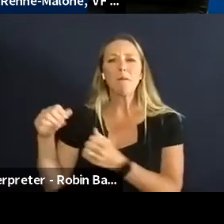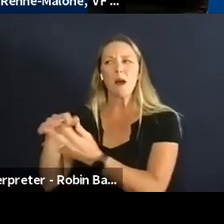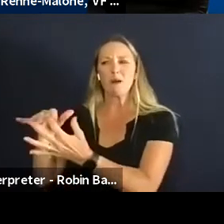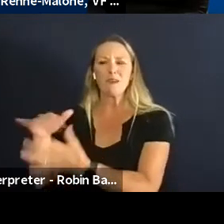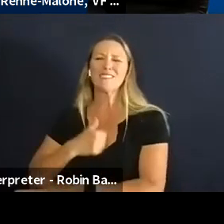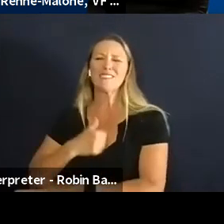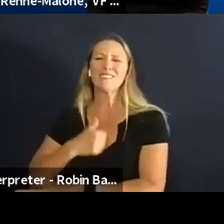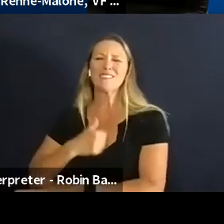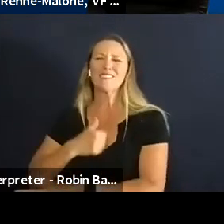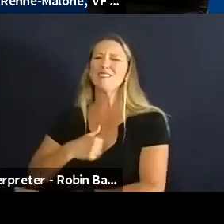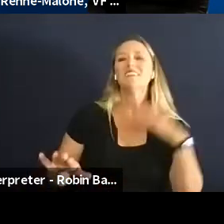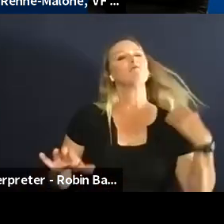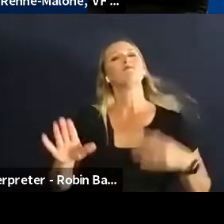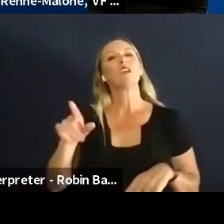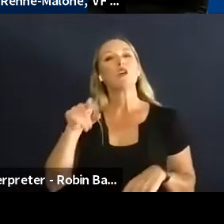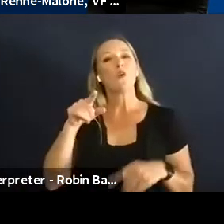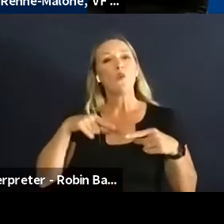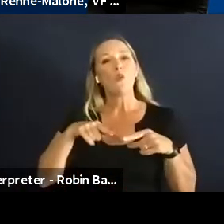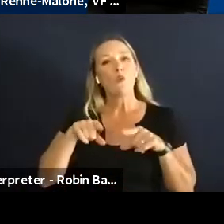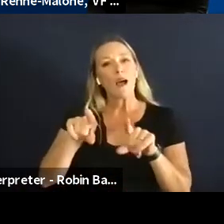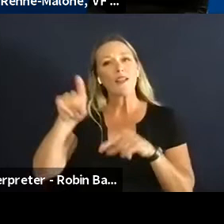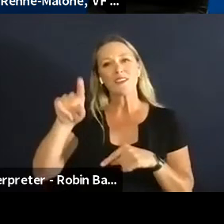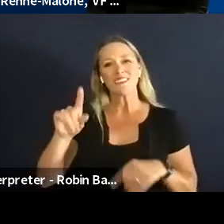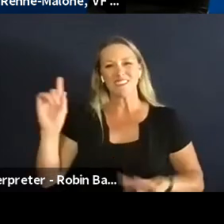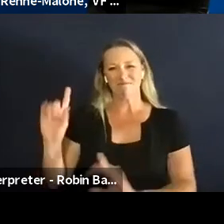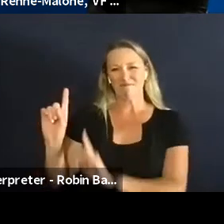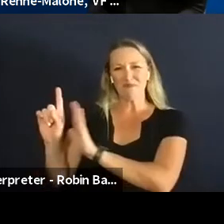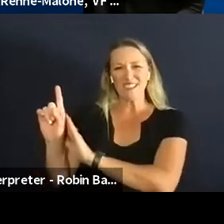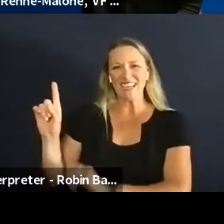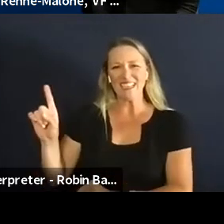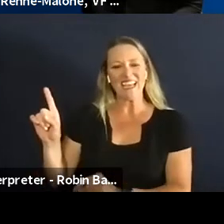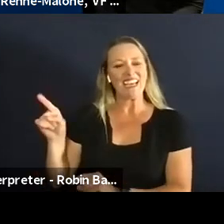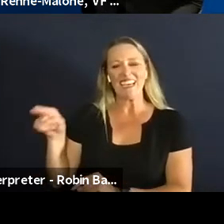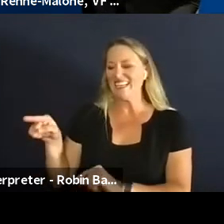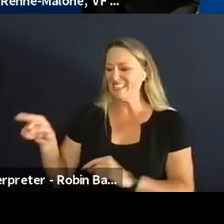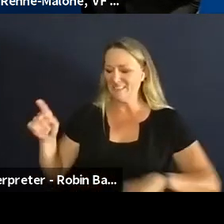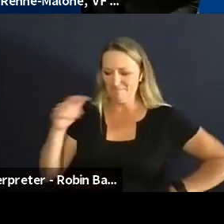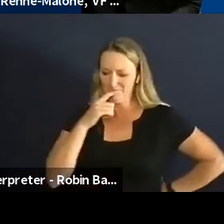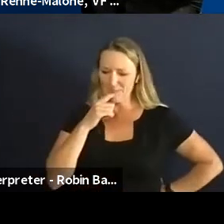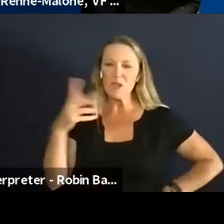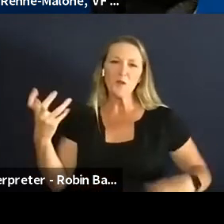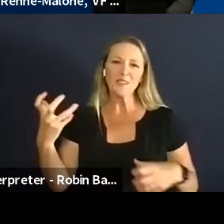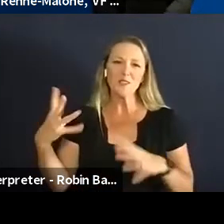you too give him a sec he's he's in on this conversation